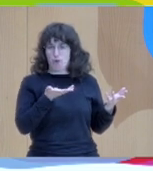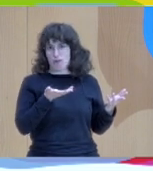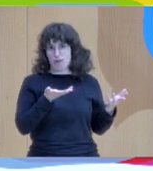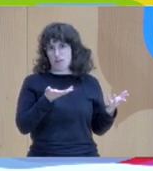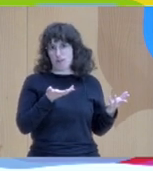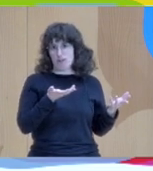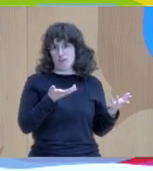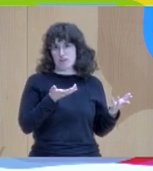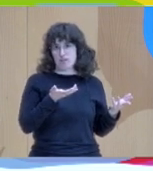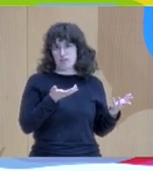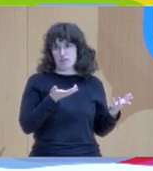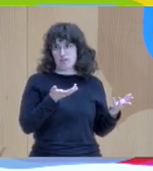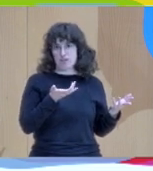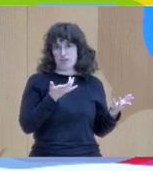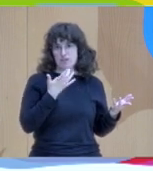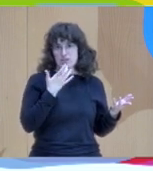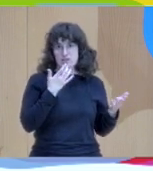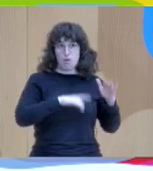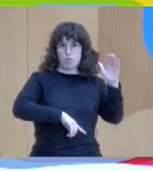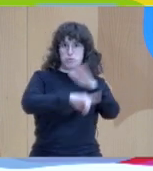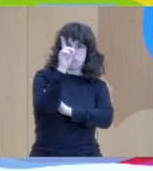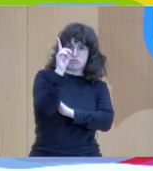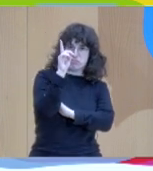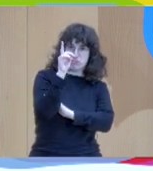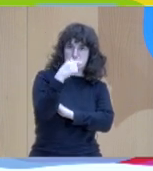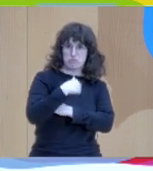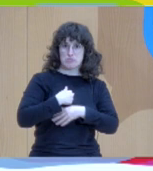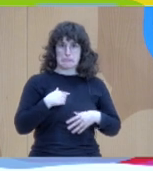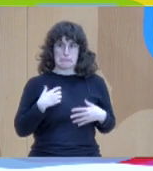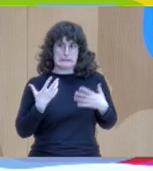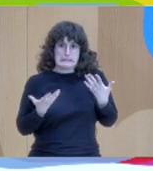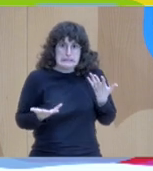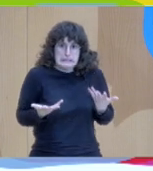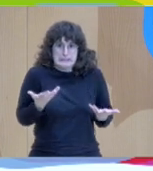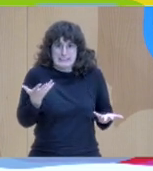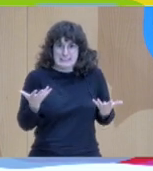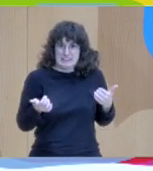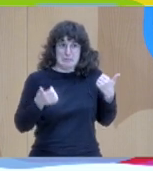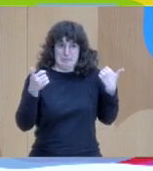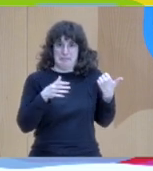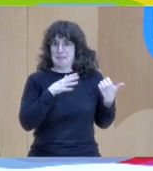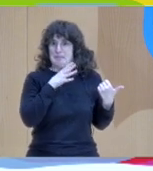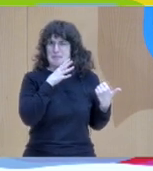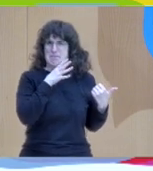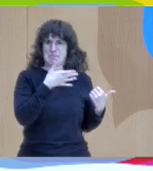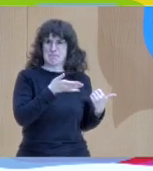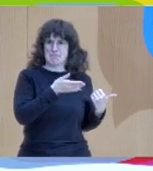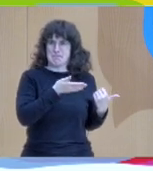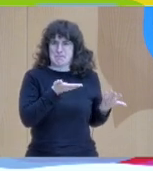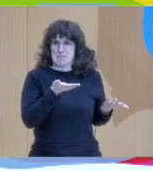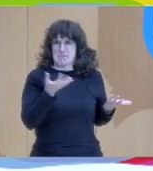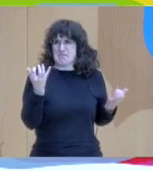and the question was, where are the clients? Where are the families? These were the